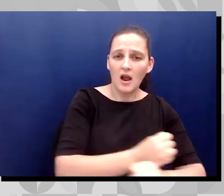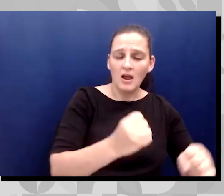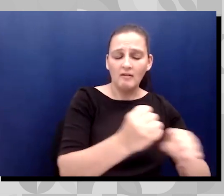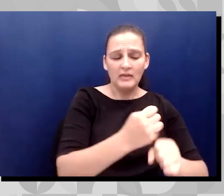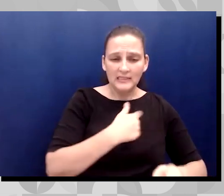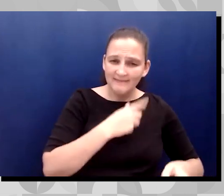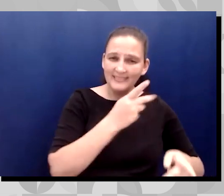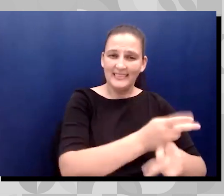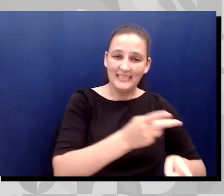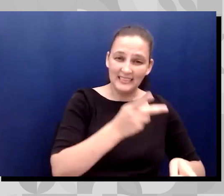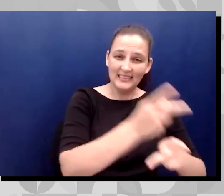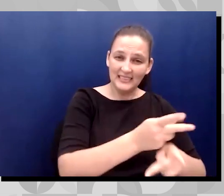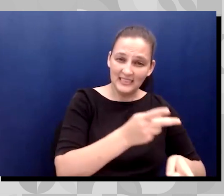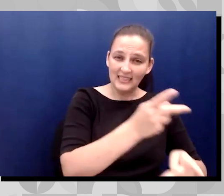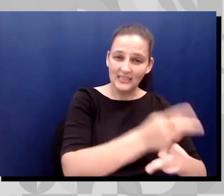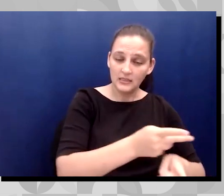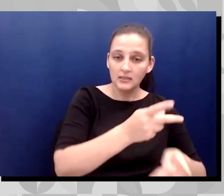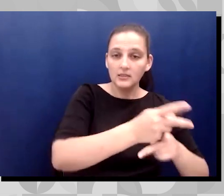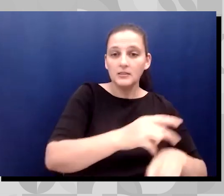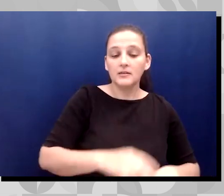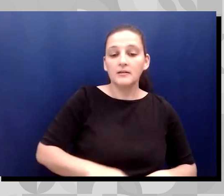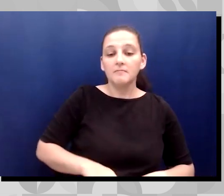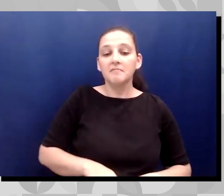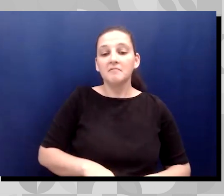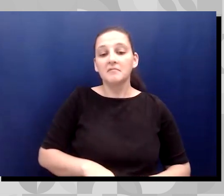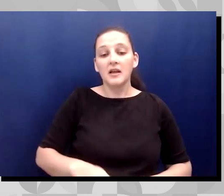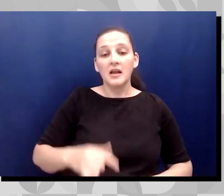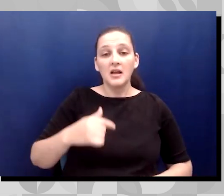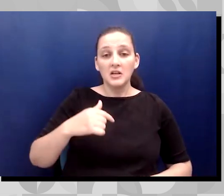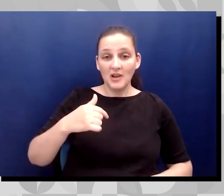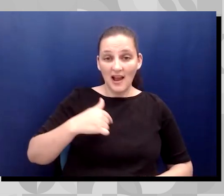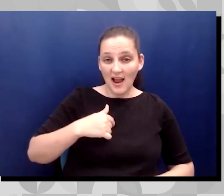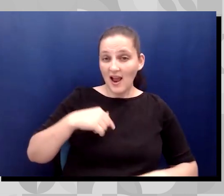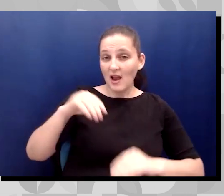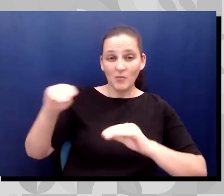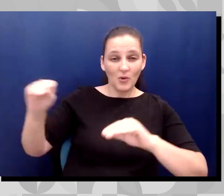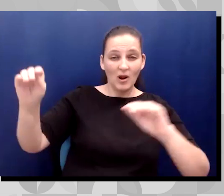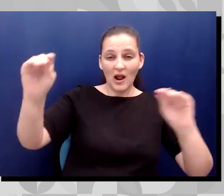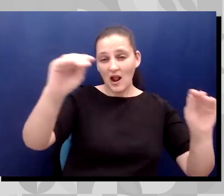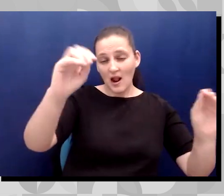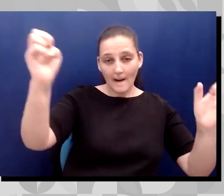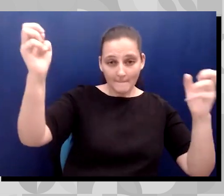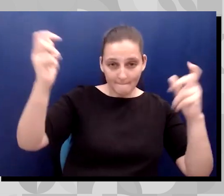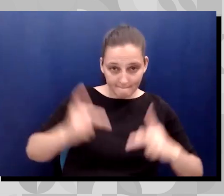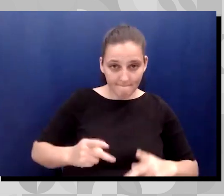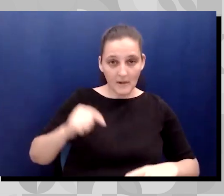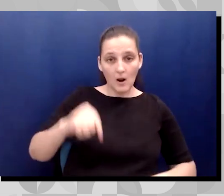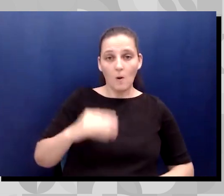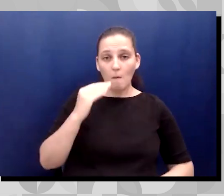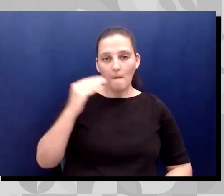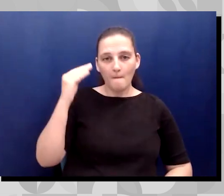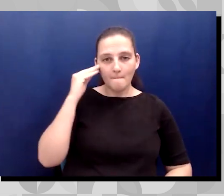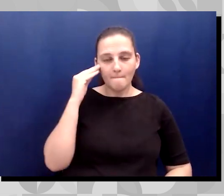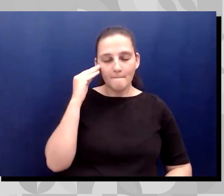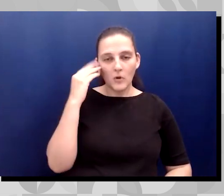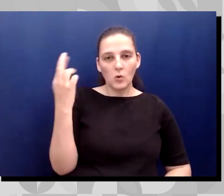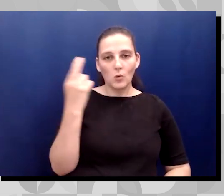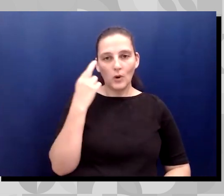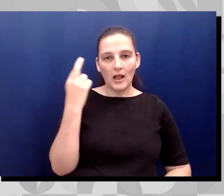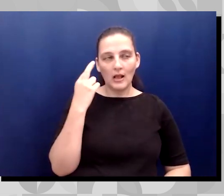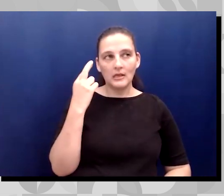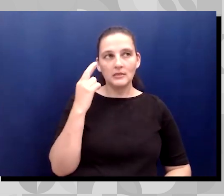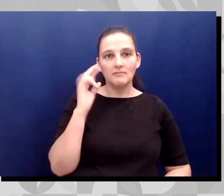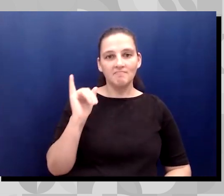I learned in coming back home was I had learned all those things from being a big brother